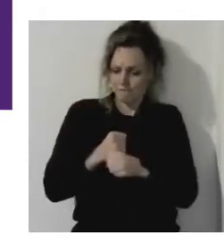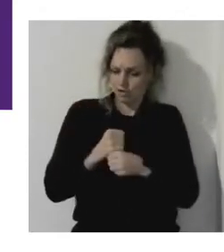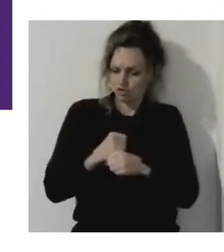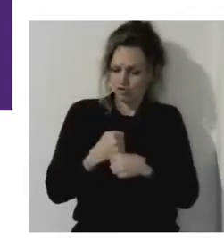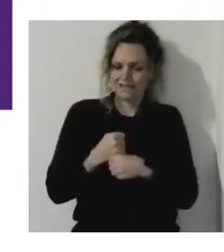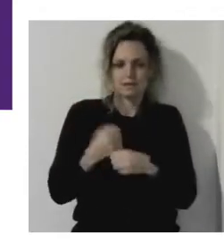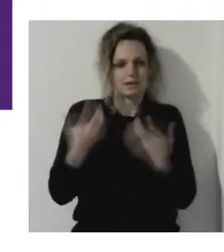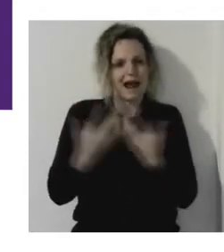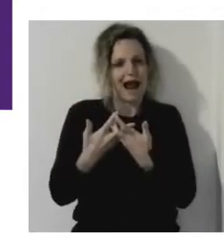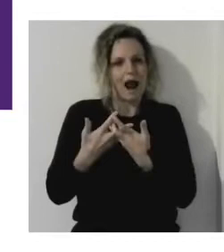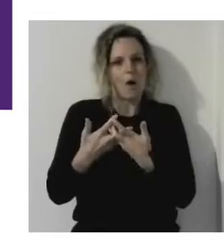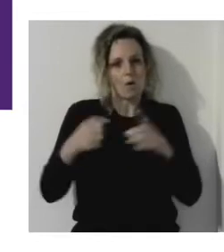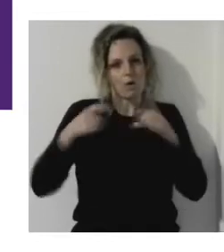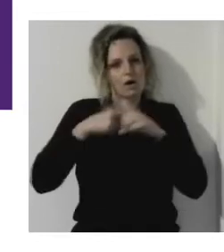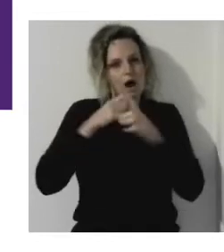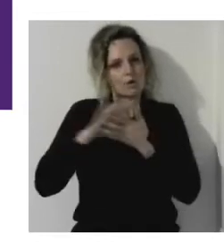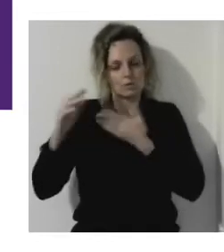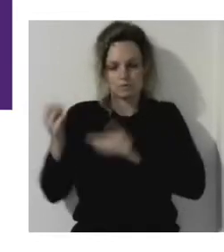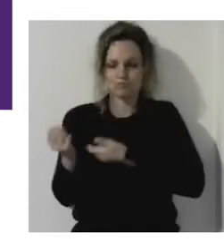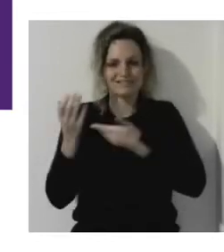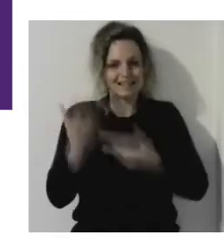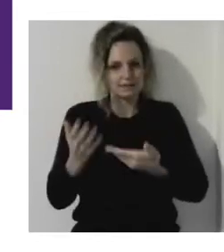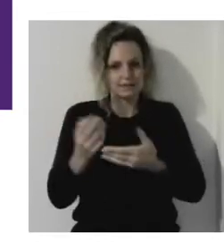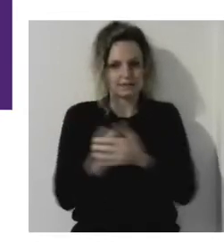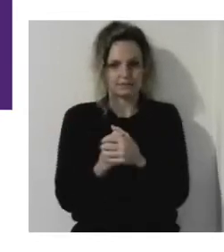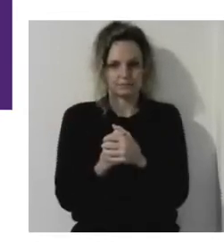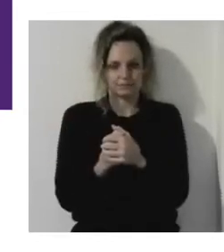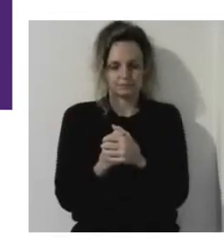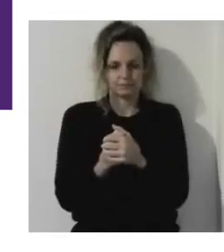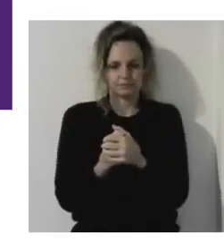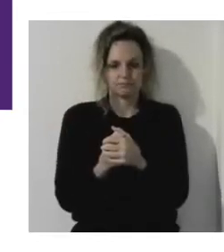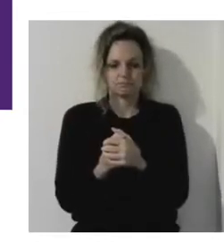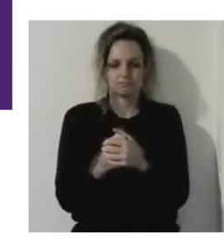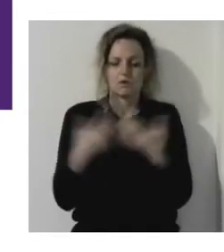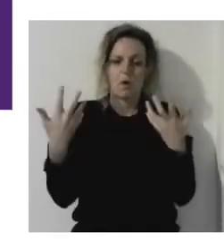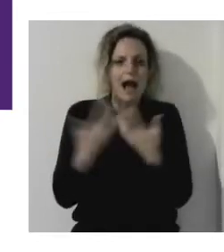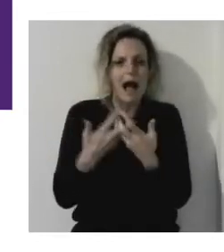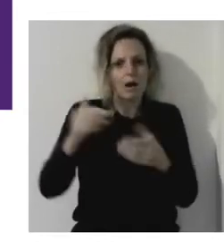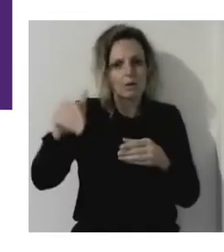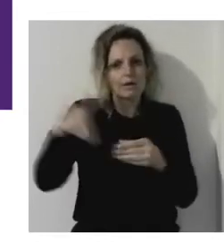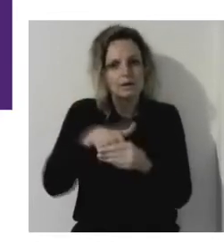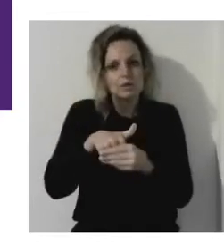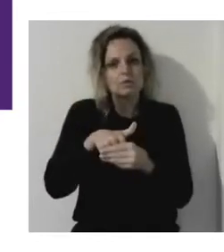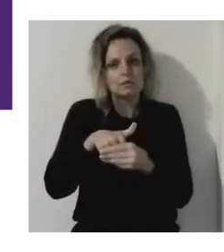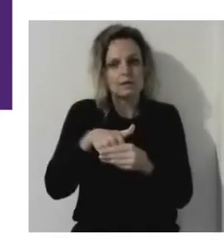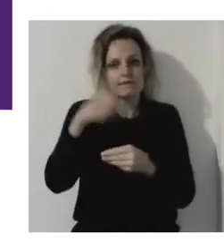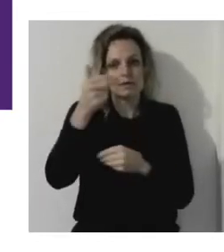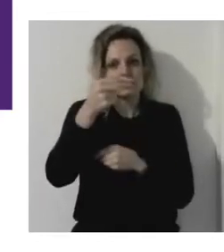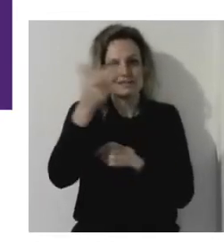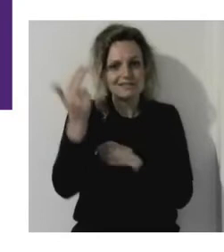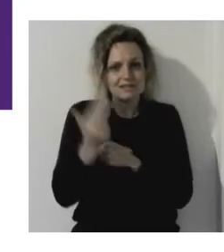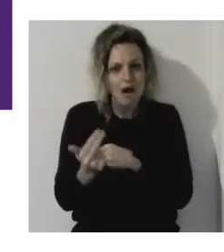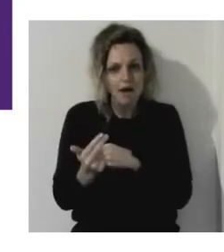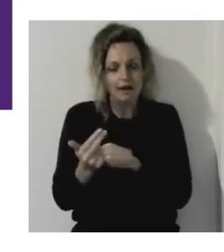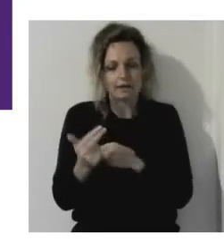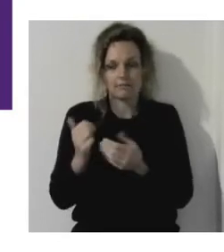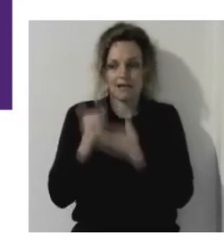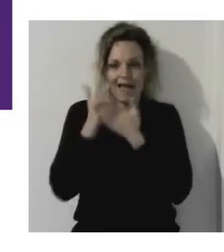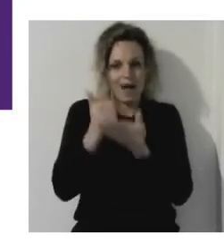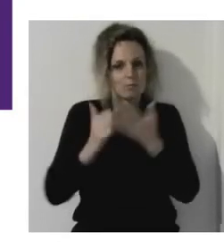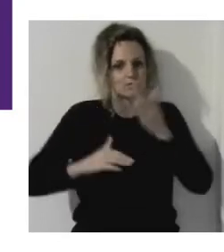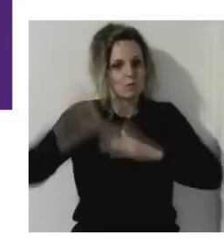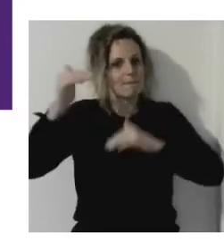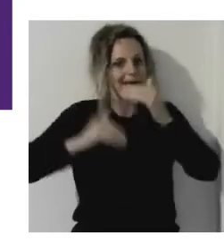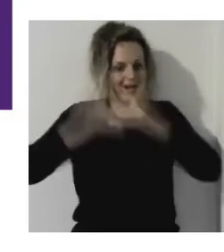of this session of how inclusive design helped to build an EdTech unicorn. And that